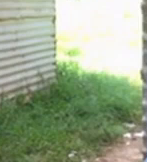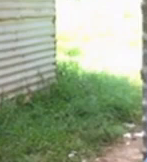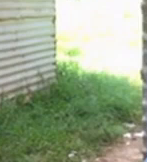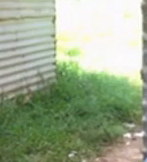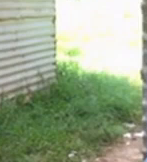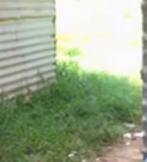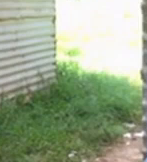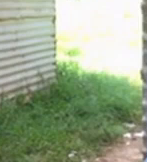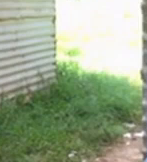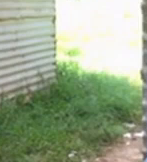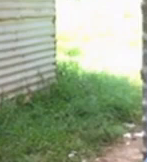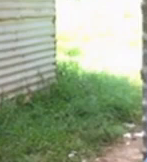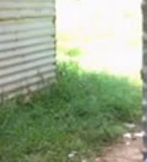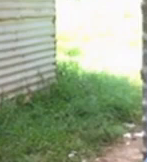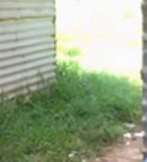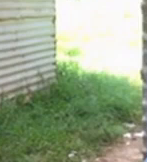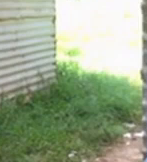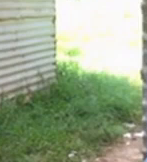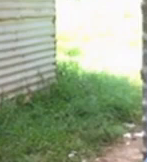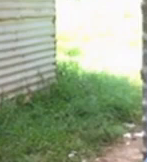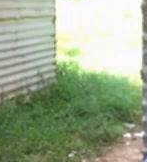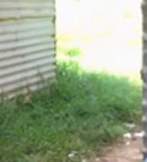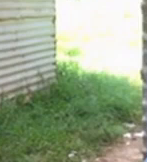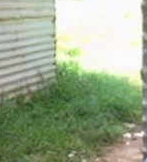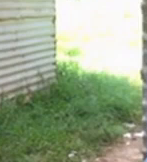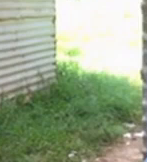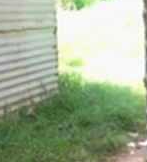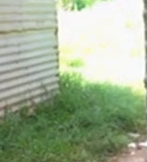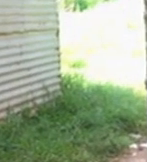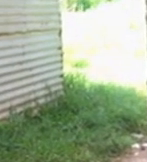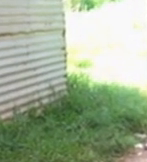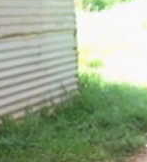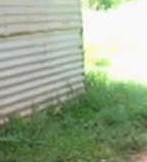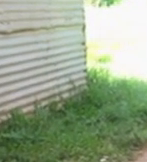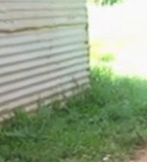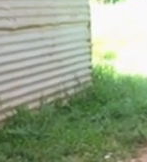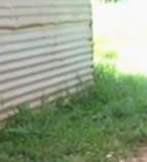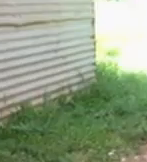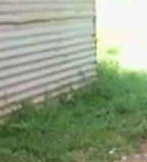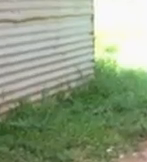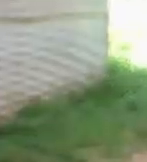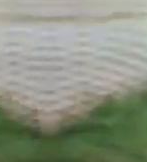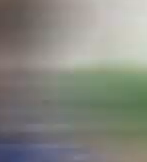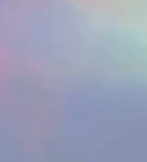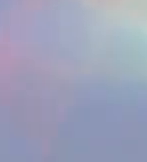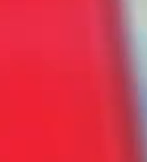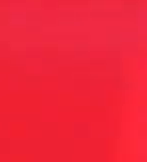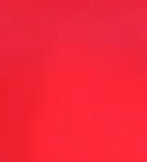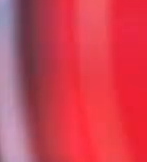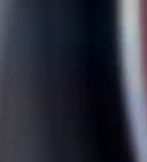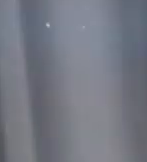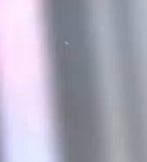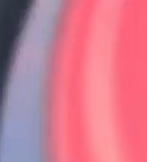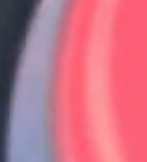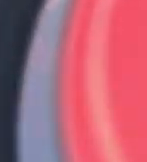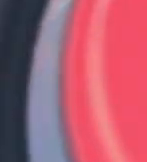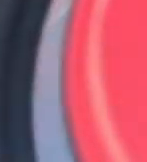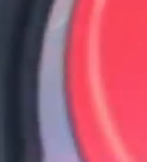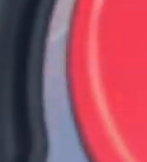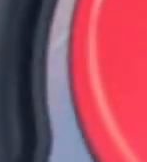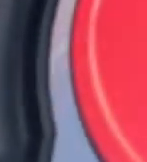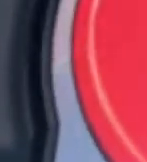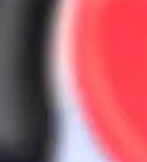love I love you. I love you. I